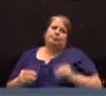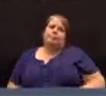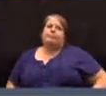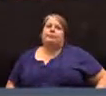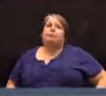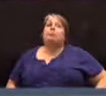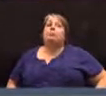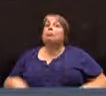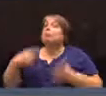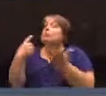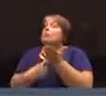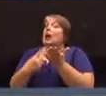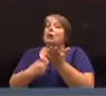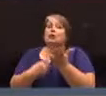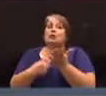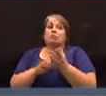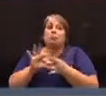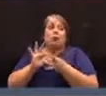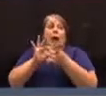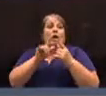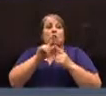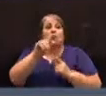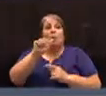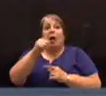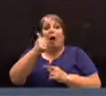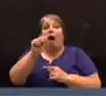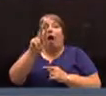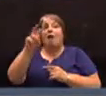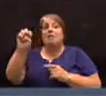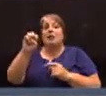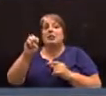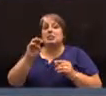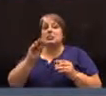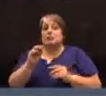Is there discussion with regard to Mr. Agave's motion?